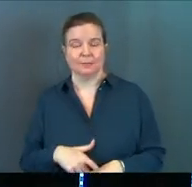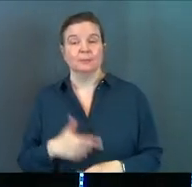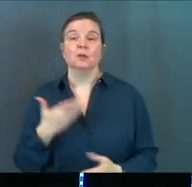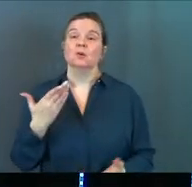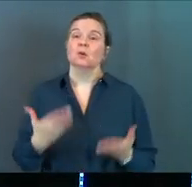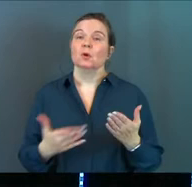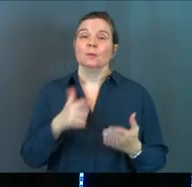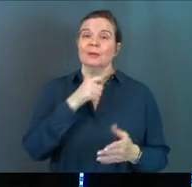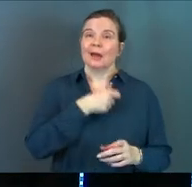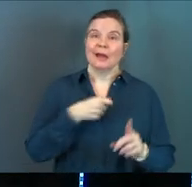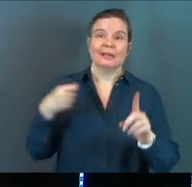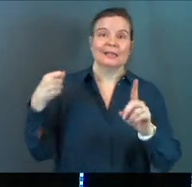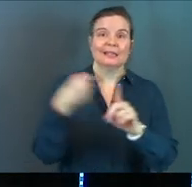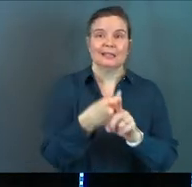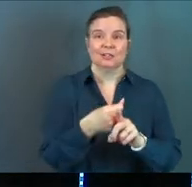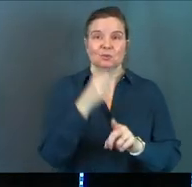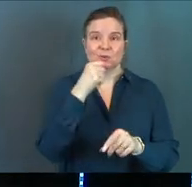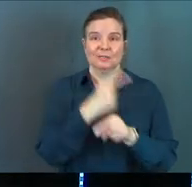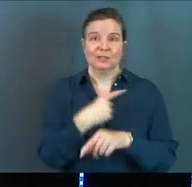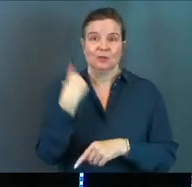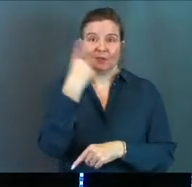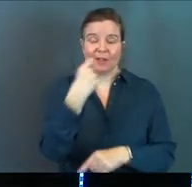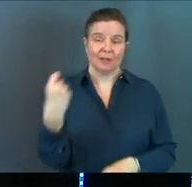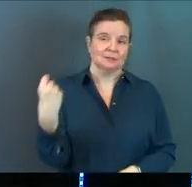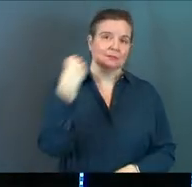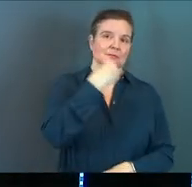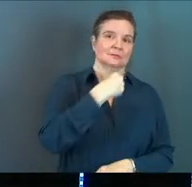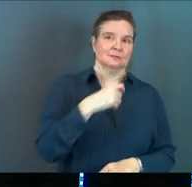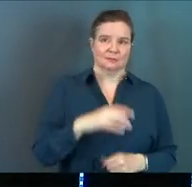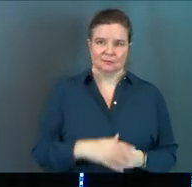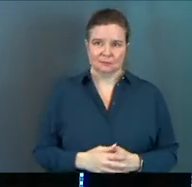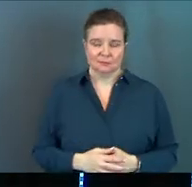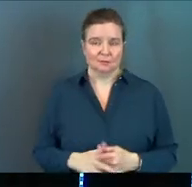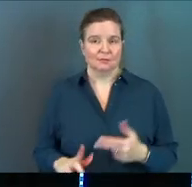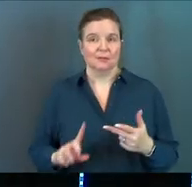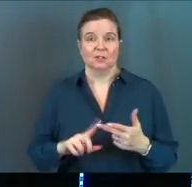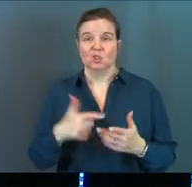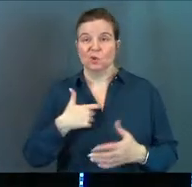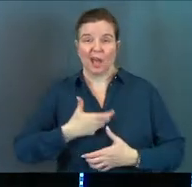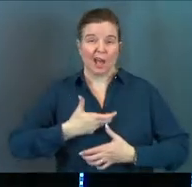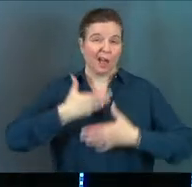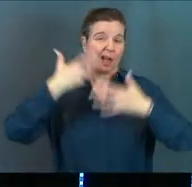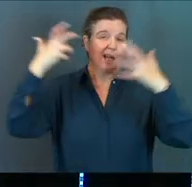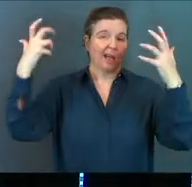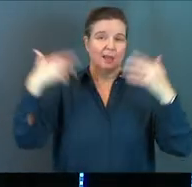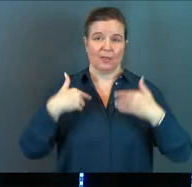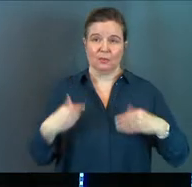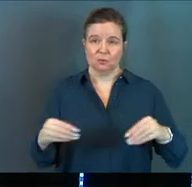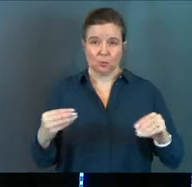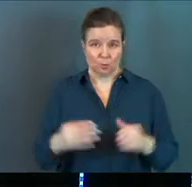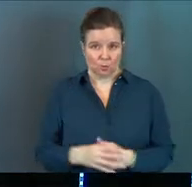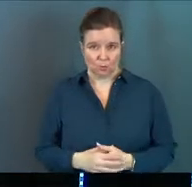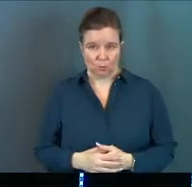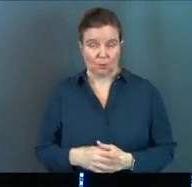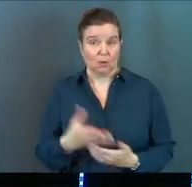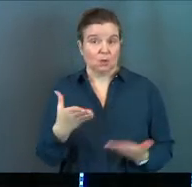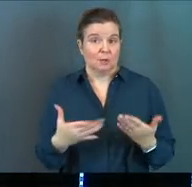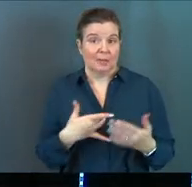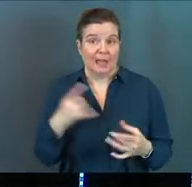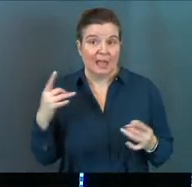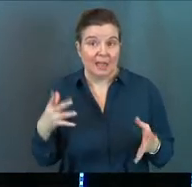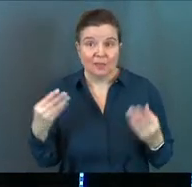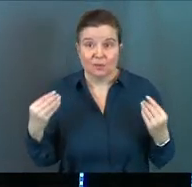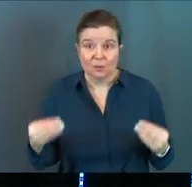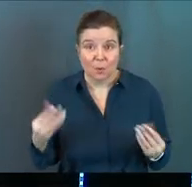You may not hit your sister in the face. You may not scream at the top of your lungs at the store. Again, you may